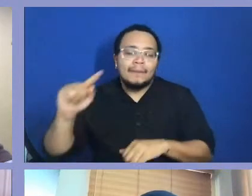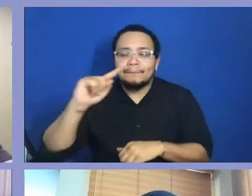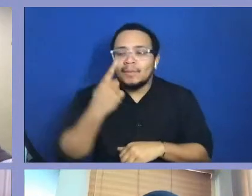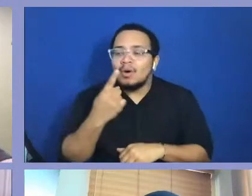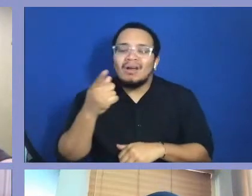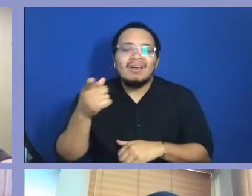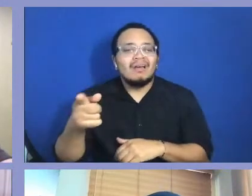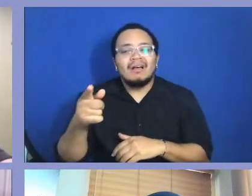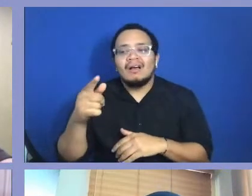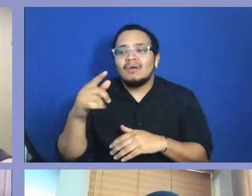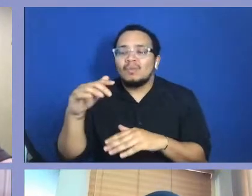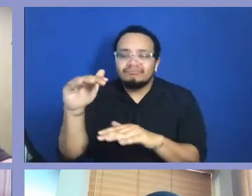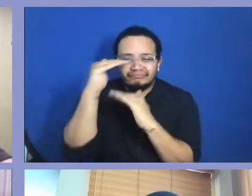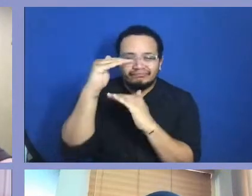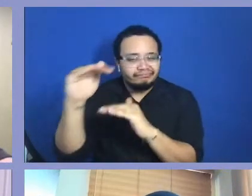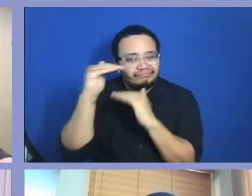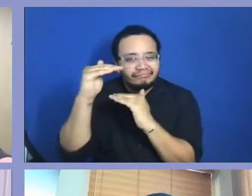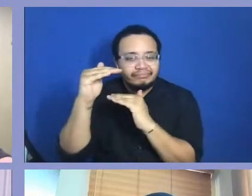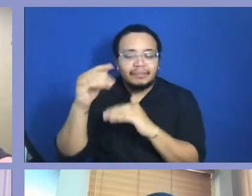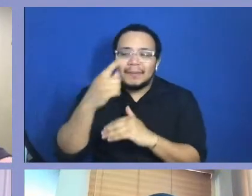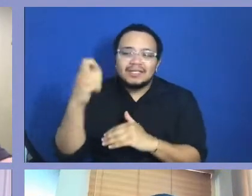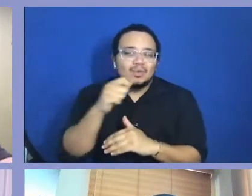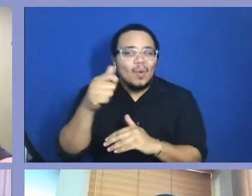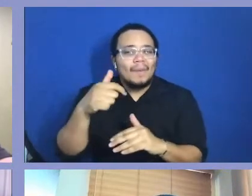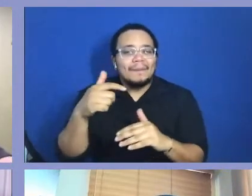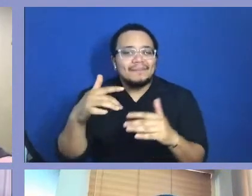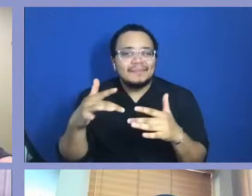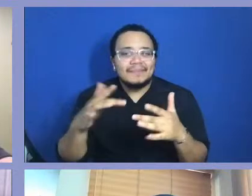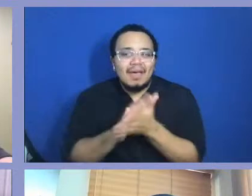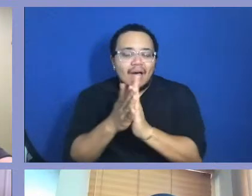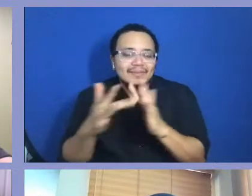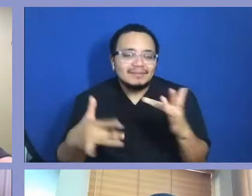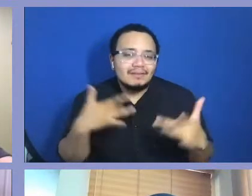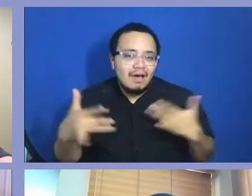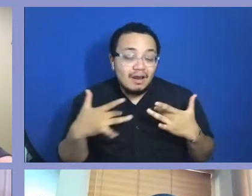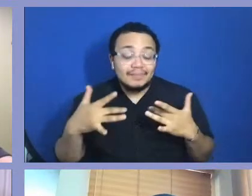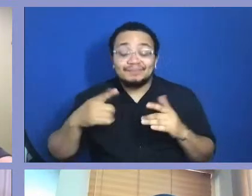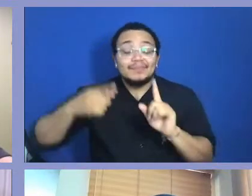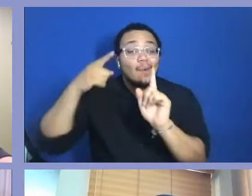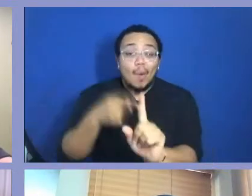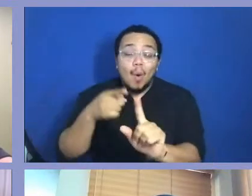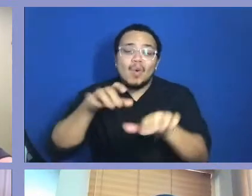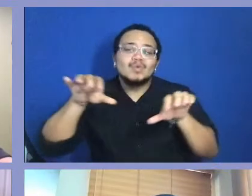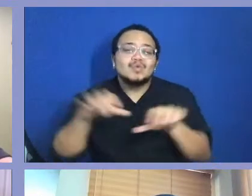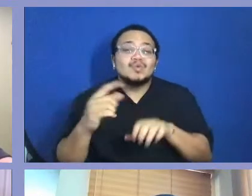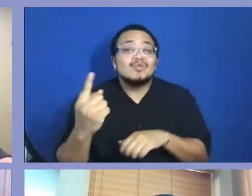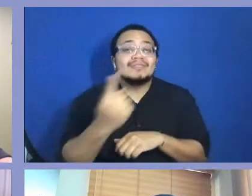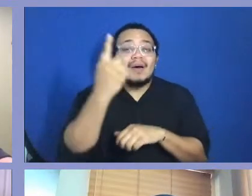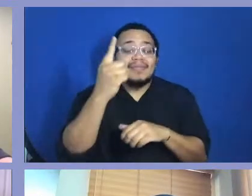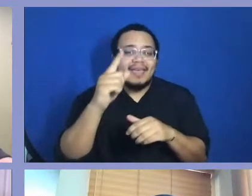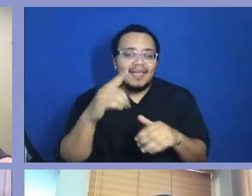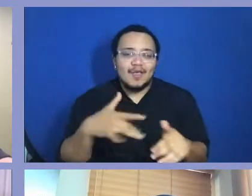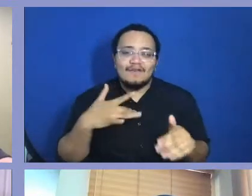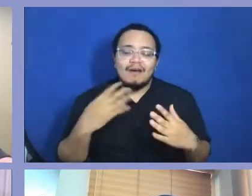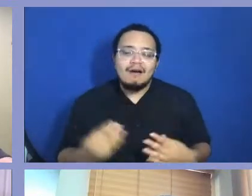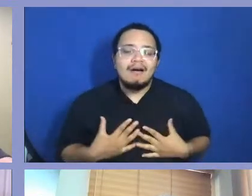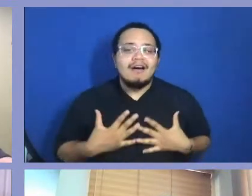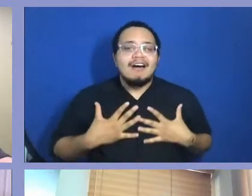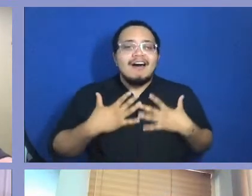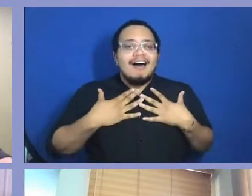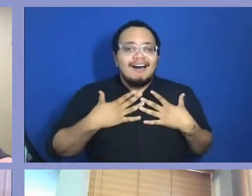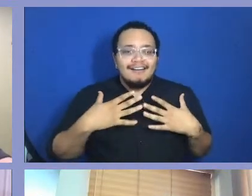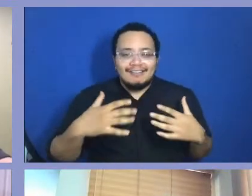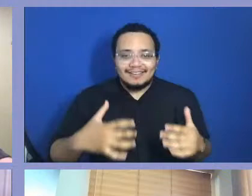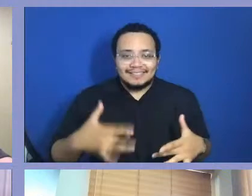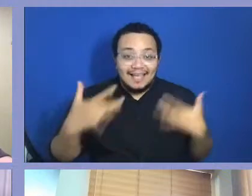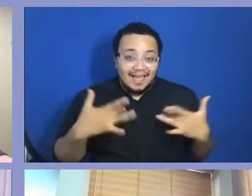level is going to be low. So do stuff that makes you enthusiastic. I like life. I know plenty of